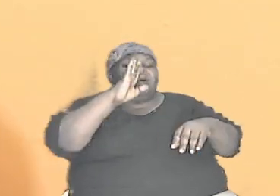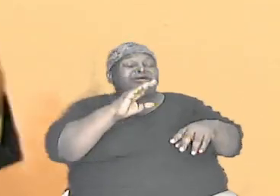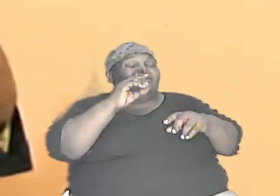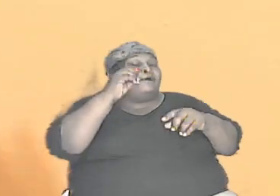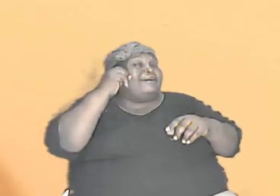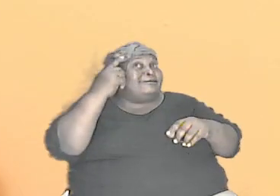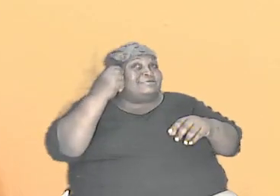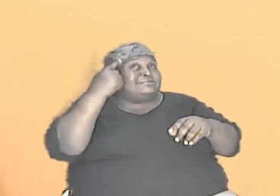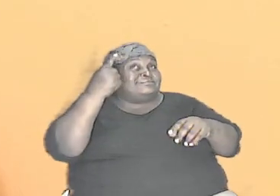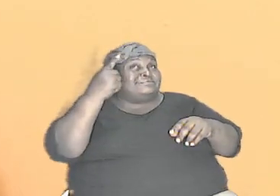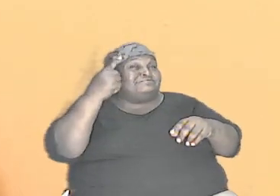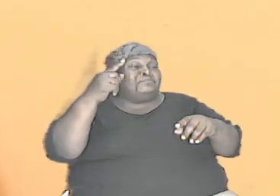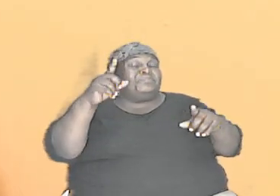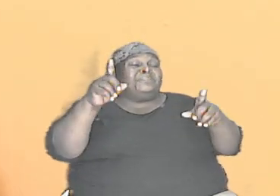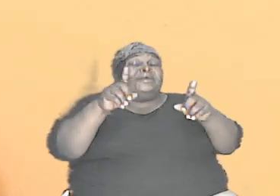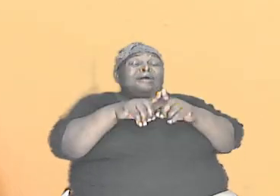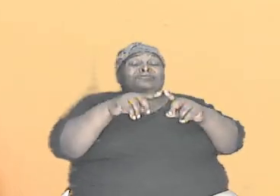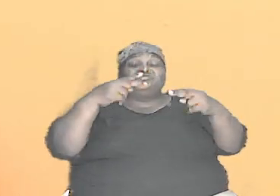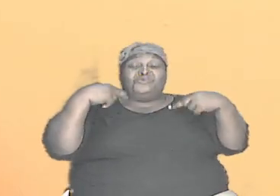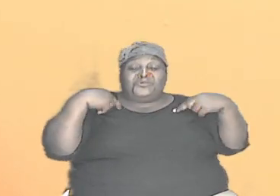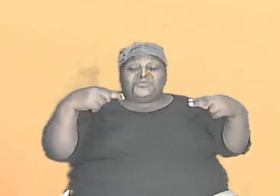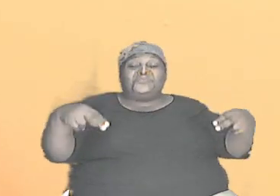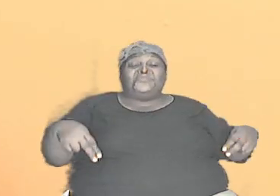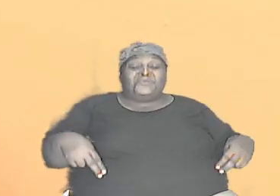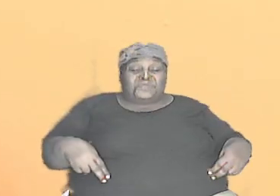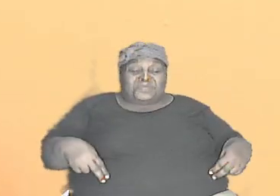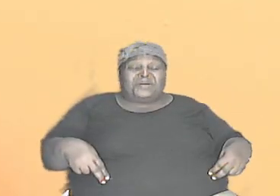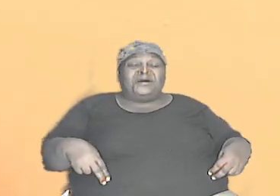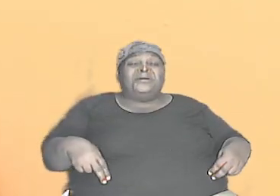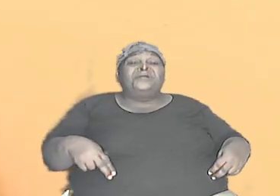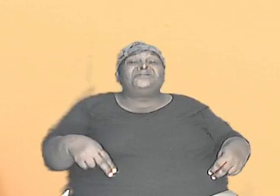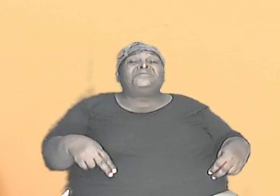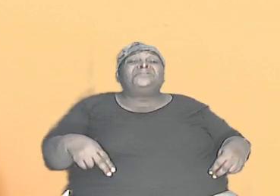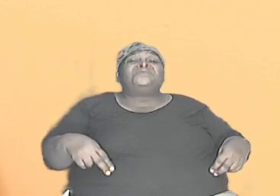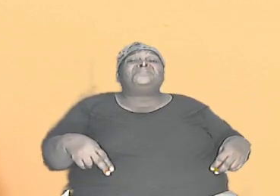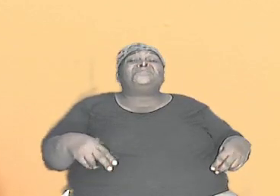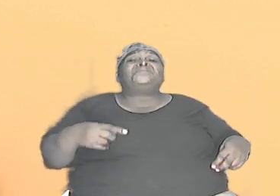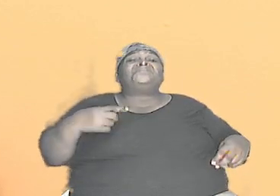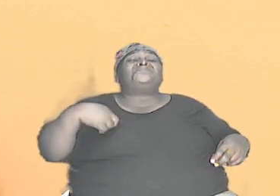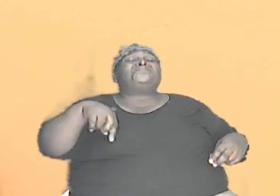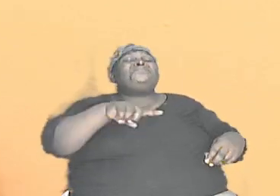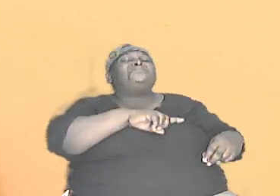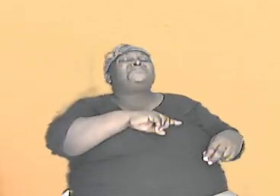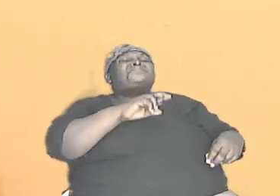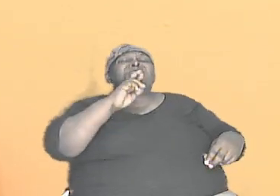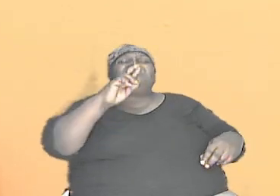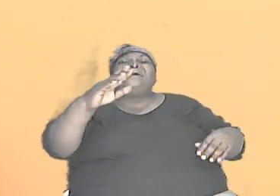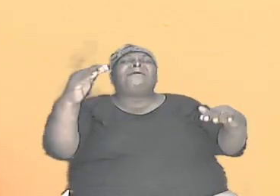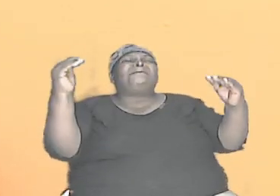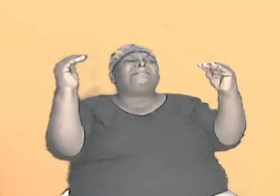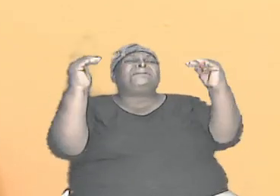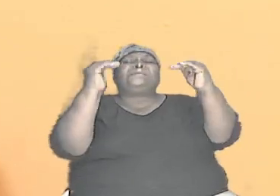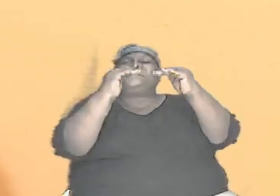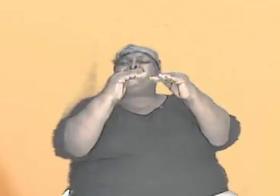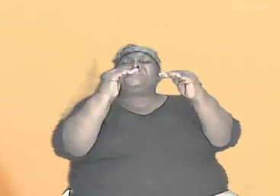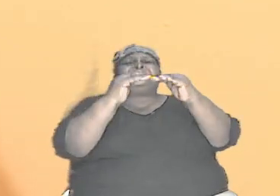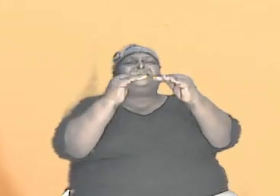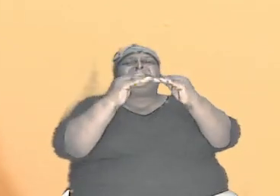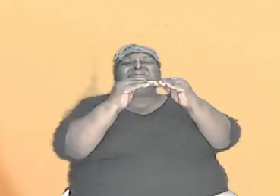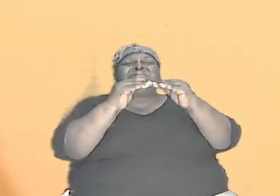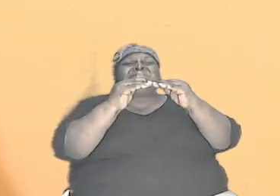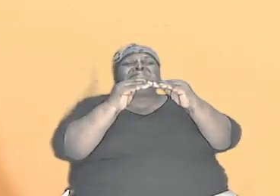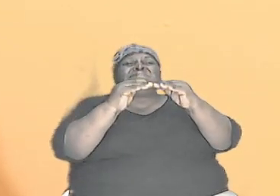humankind we are mortal we are limited and